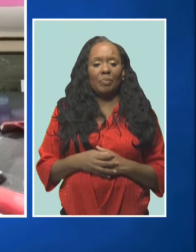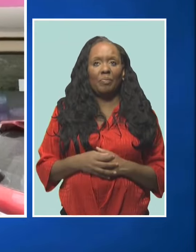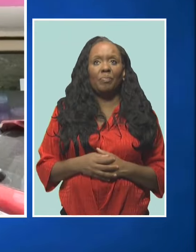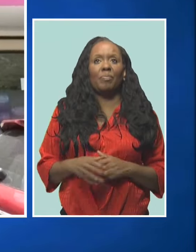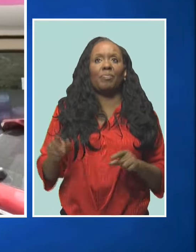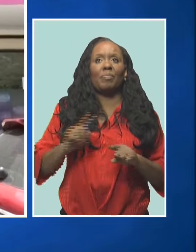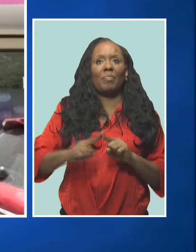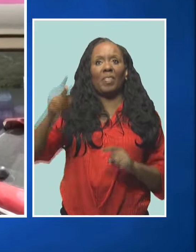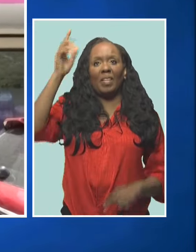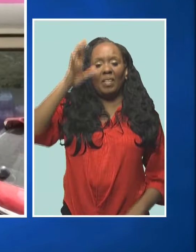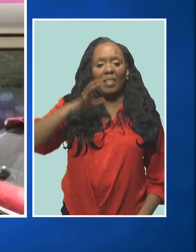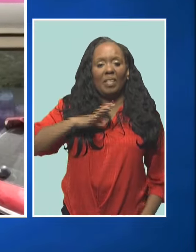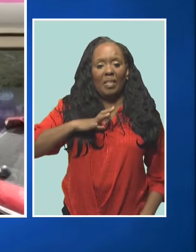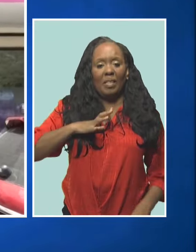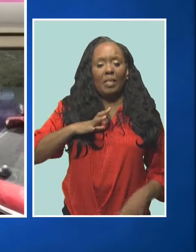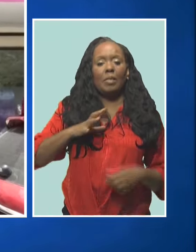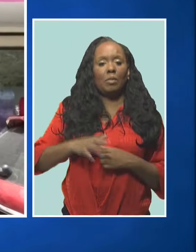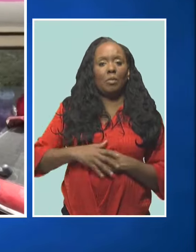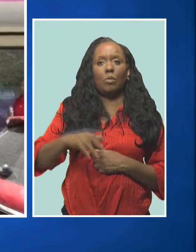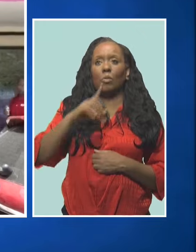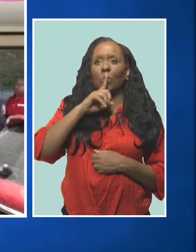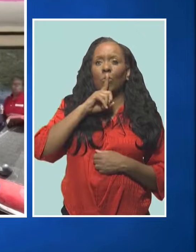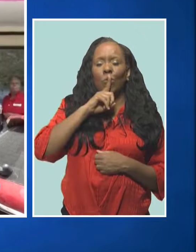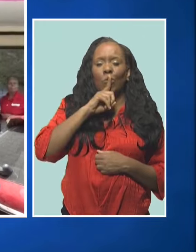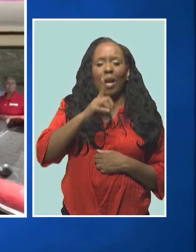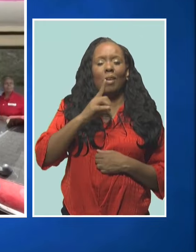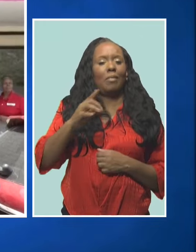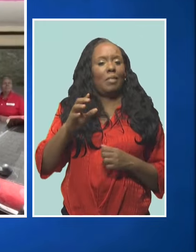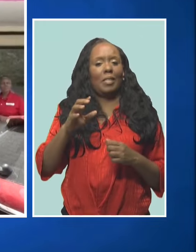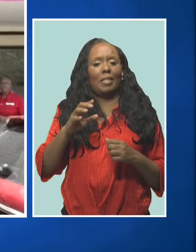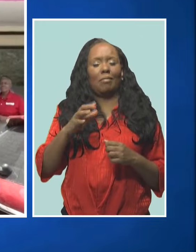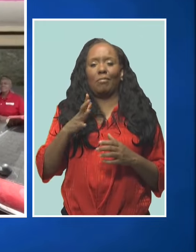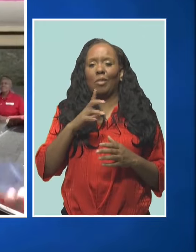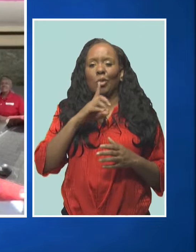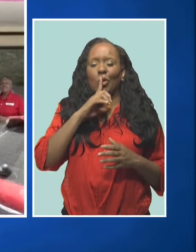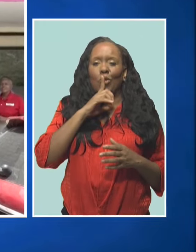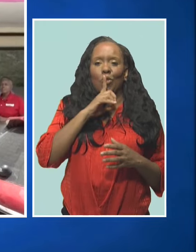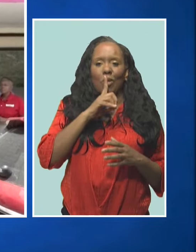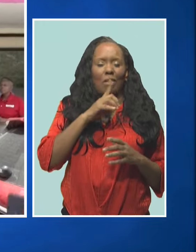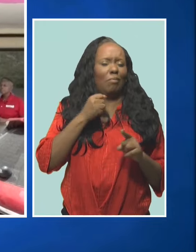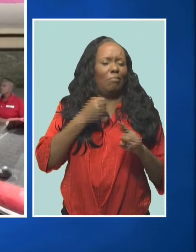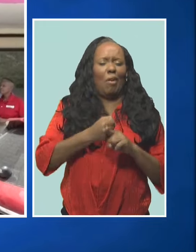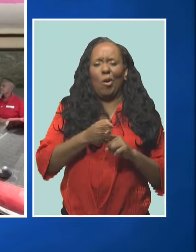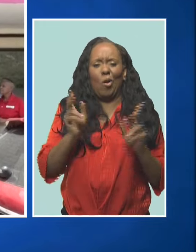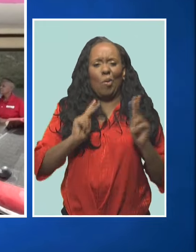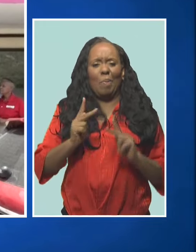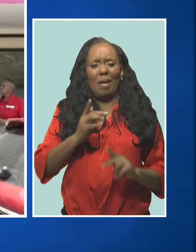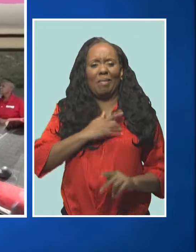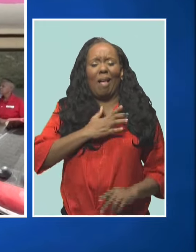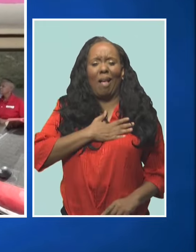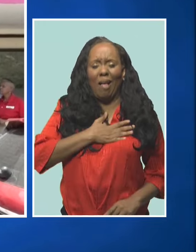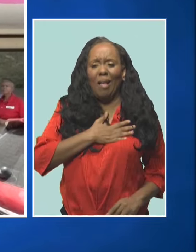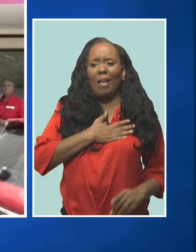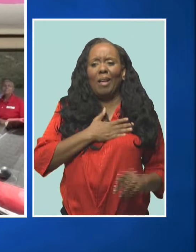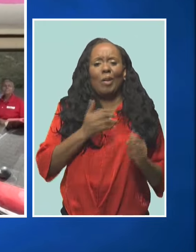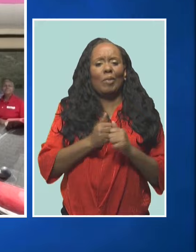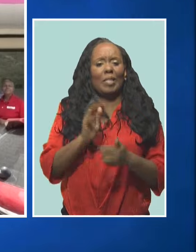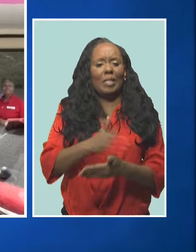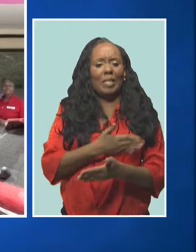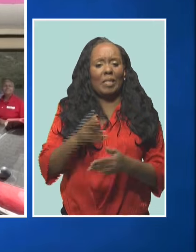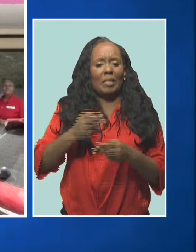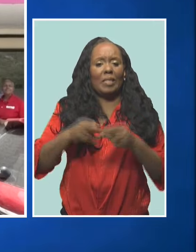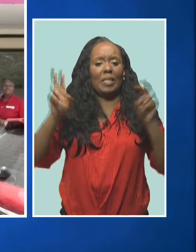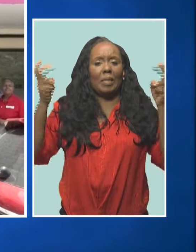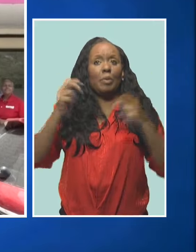man of the moment, who captured the hearts of Barbadians with his hit song, Tomorrow, says his victory